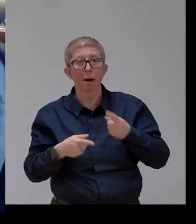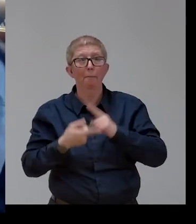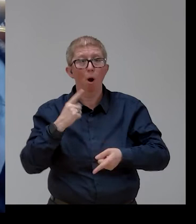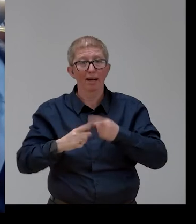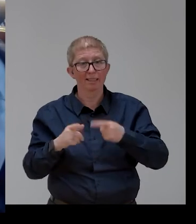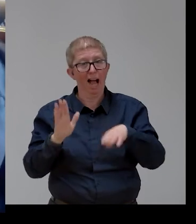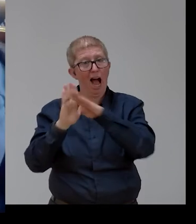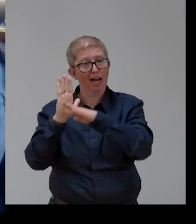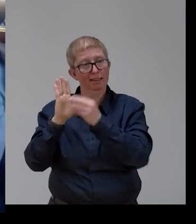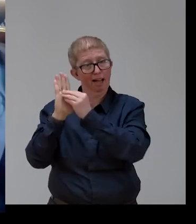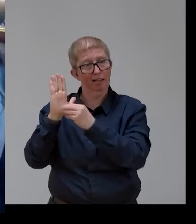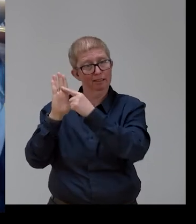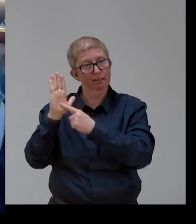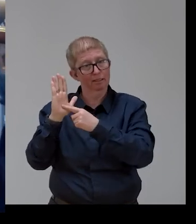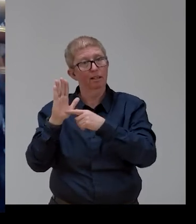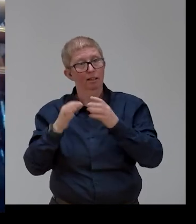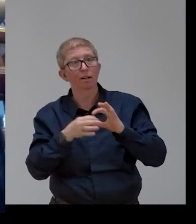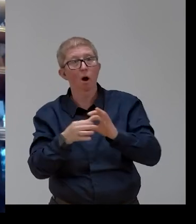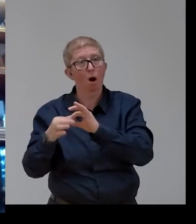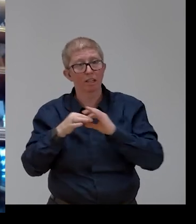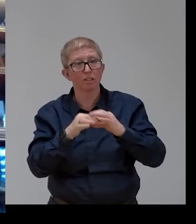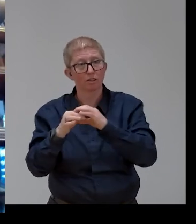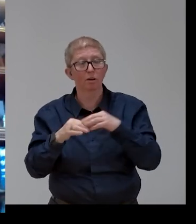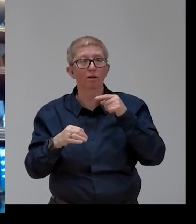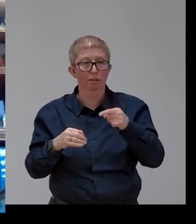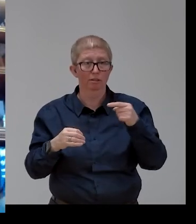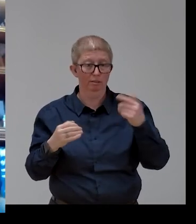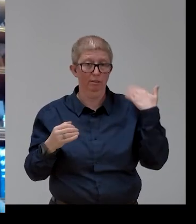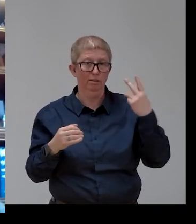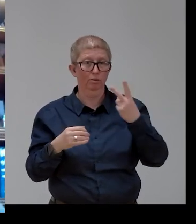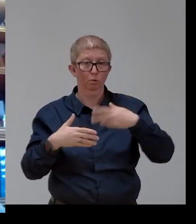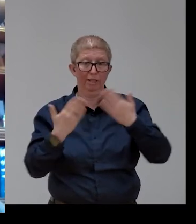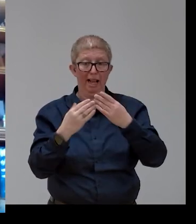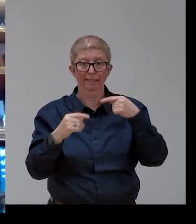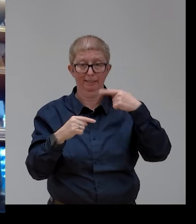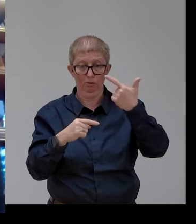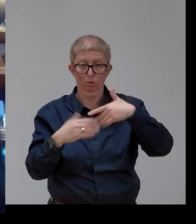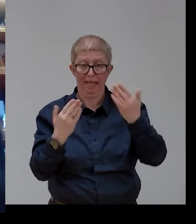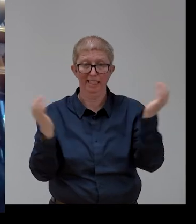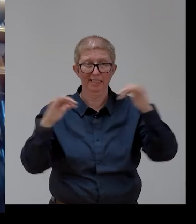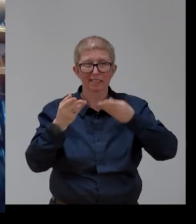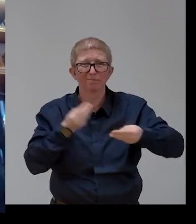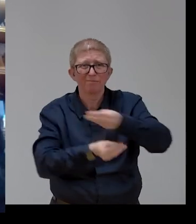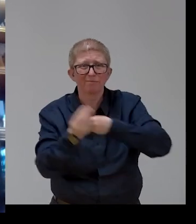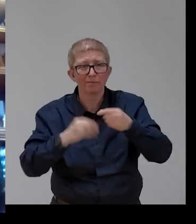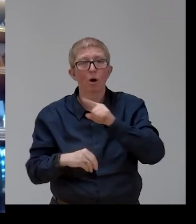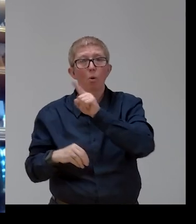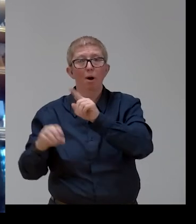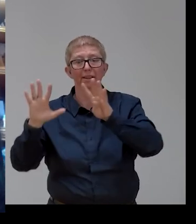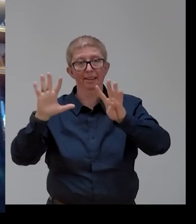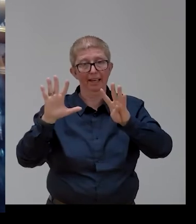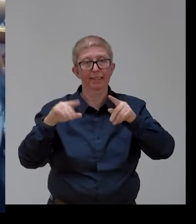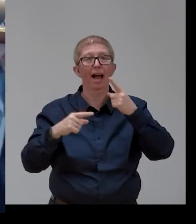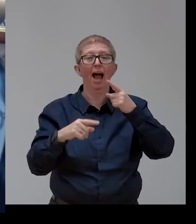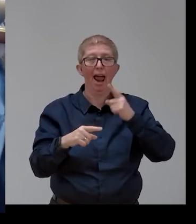conference of two days on 19th and 20th of April. We also intend to present